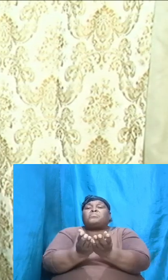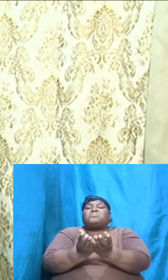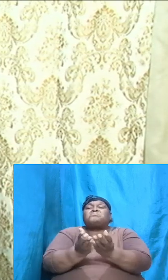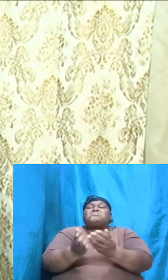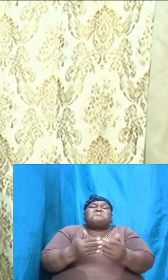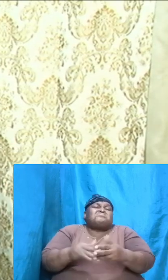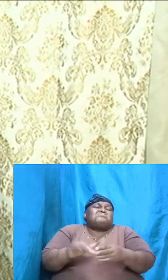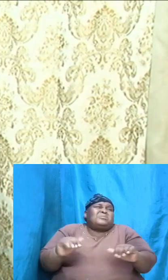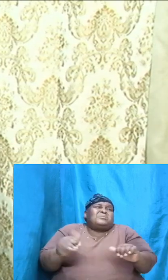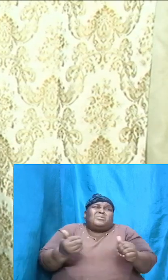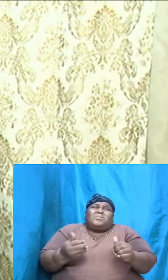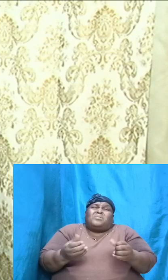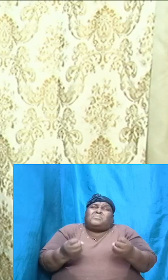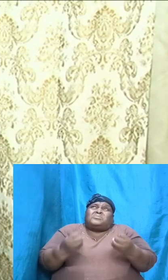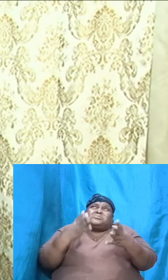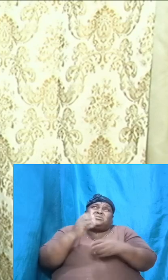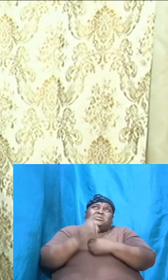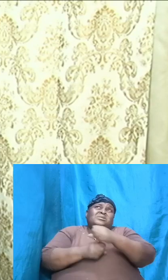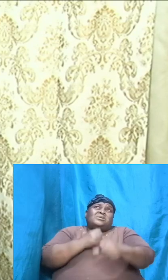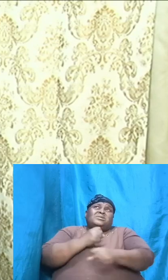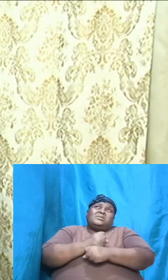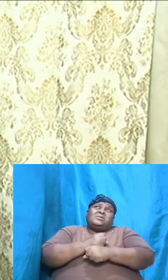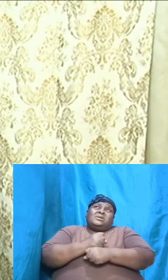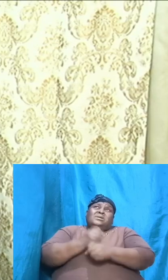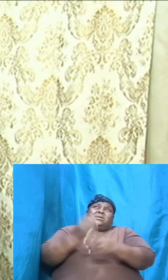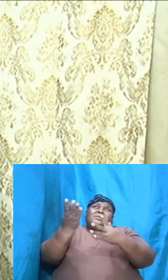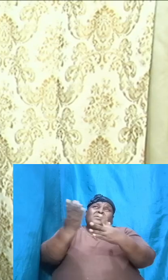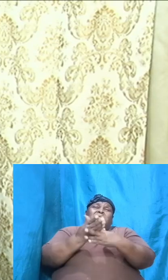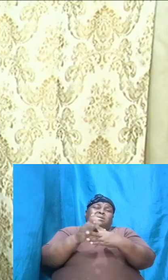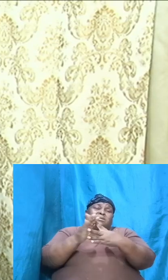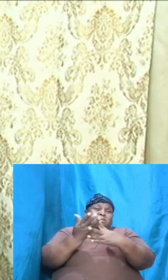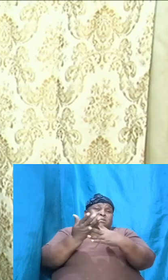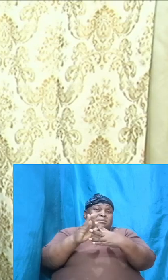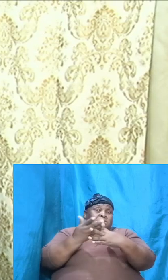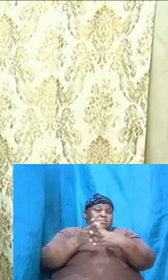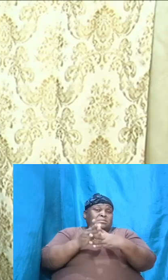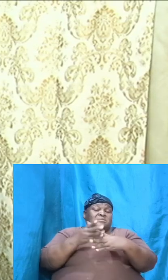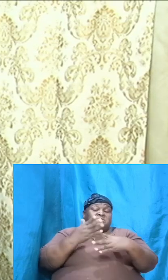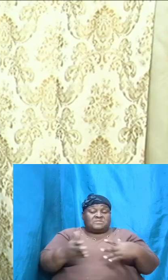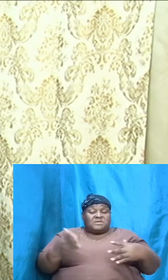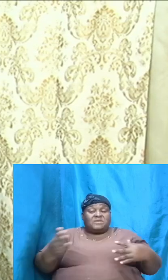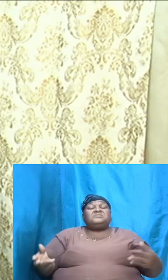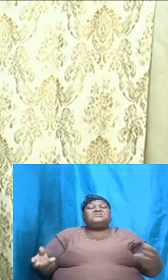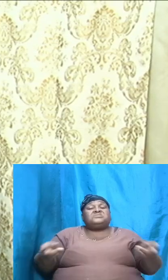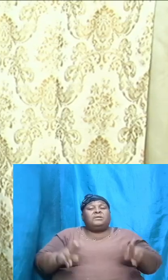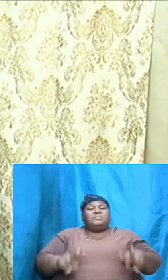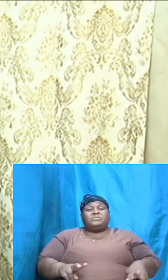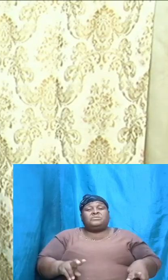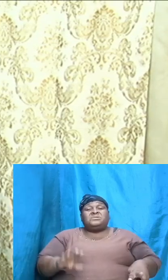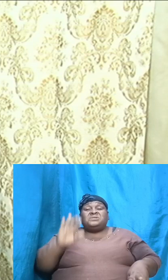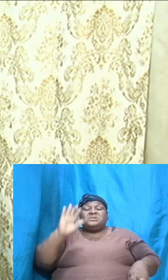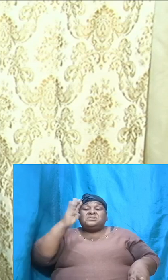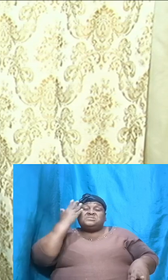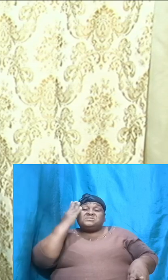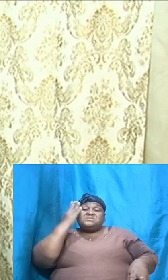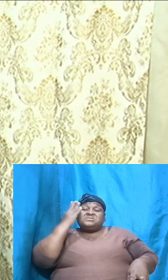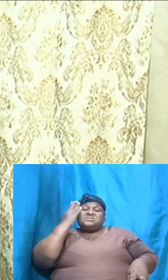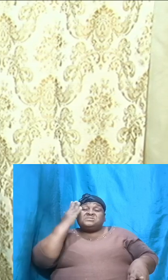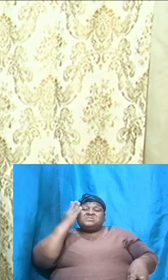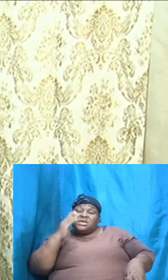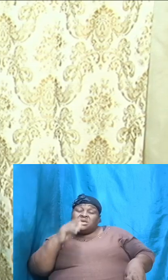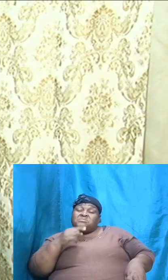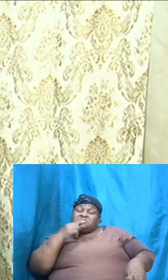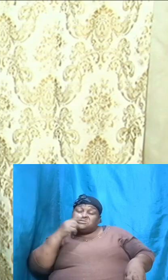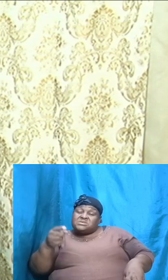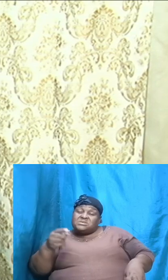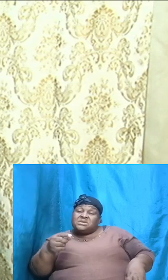years are in between things happening, they all seem to tie up, they all seem to come into